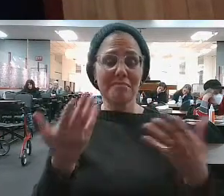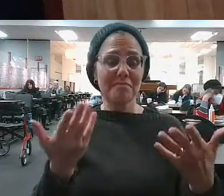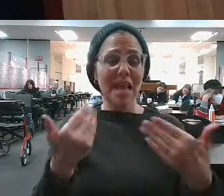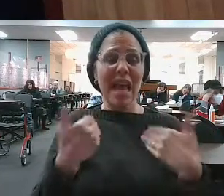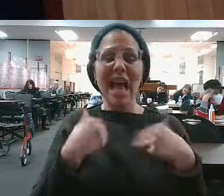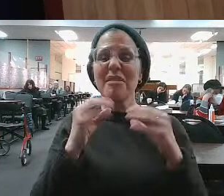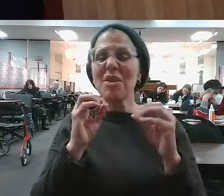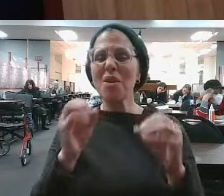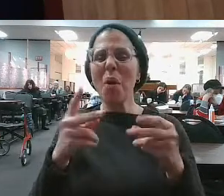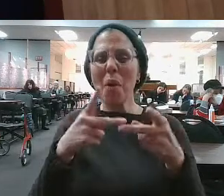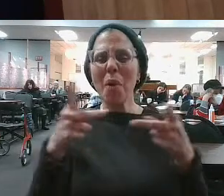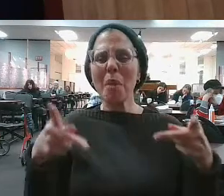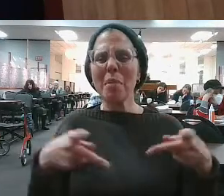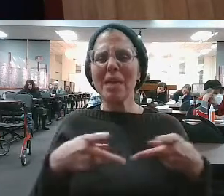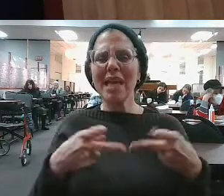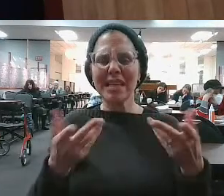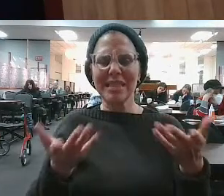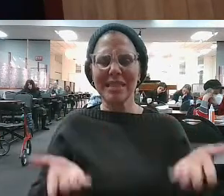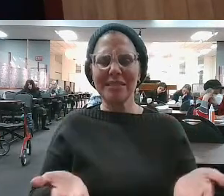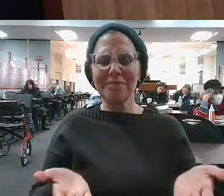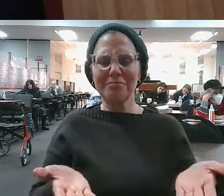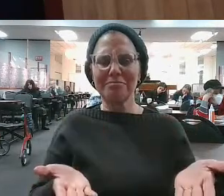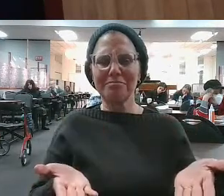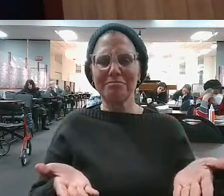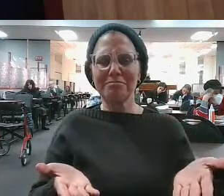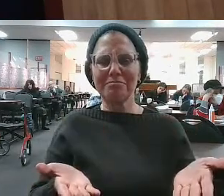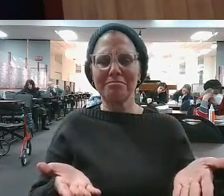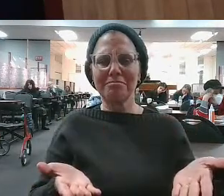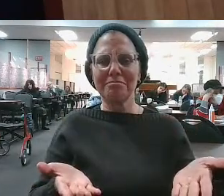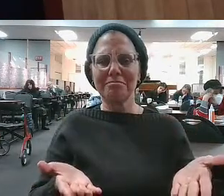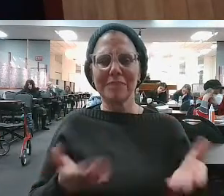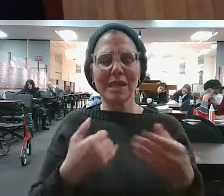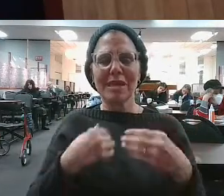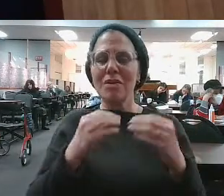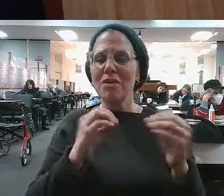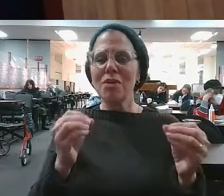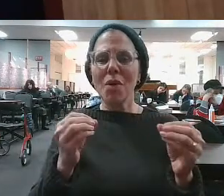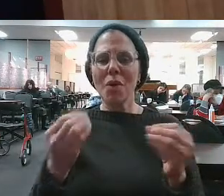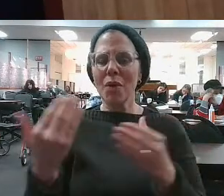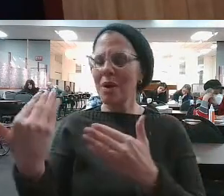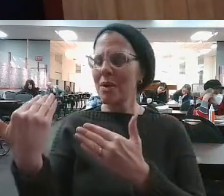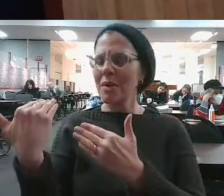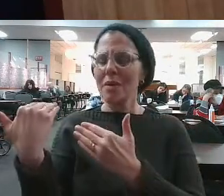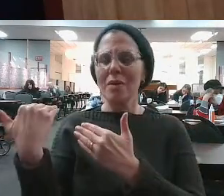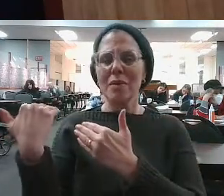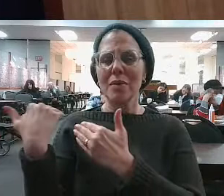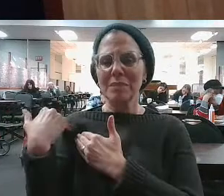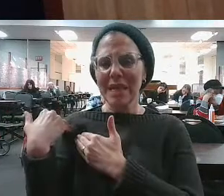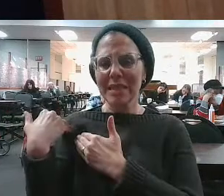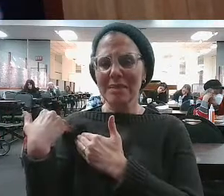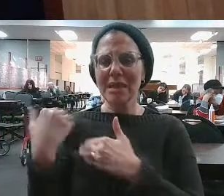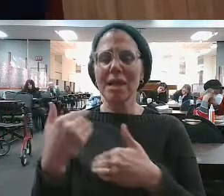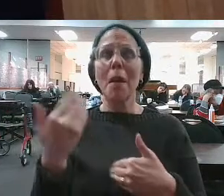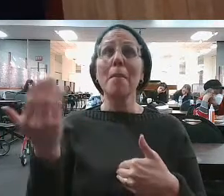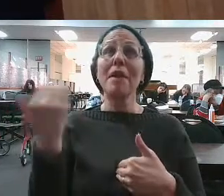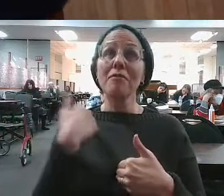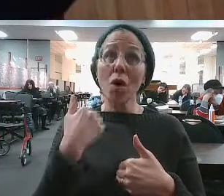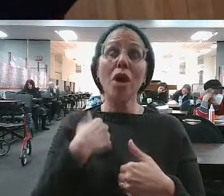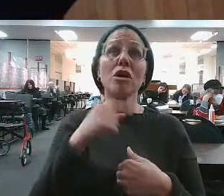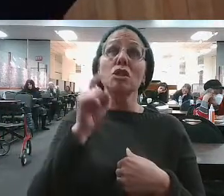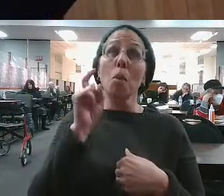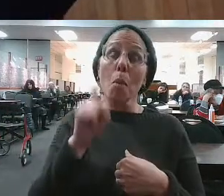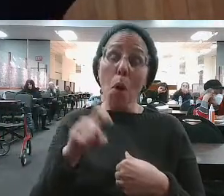place. I have no responsibilities. I don't know where I am. I don't know what I'm doing. I was supposed to be the